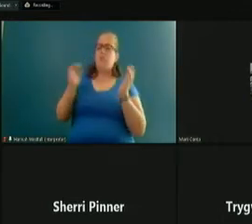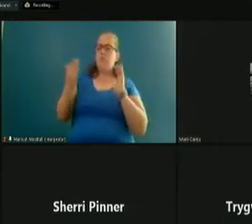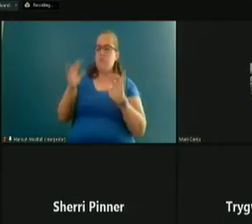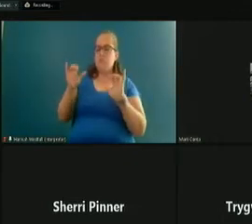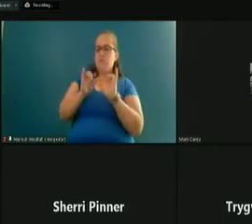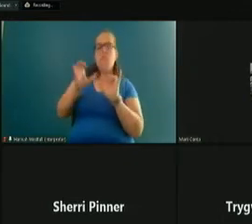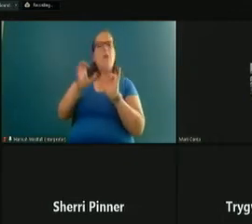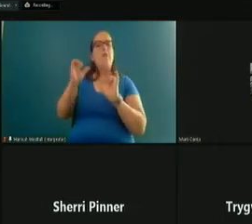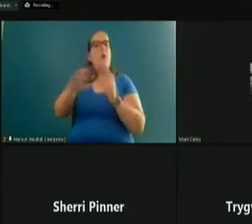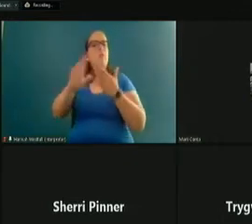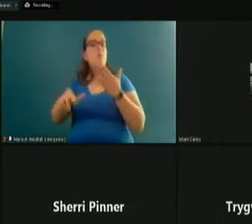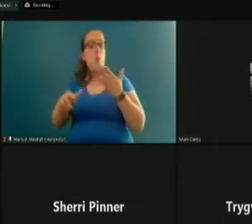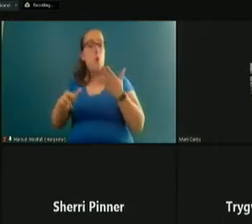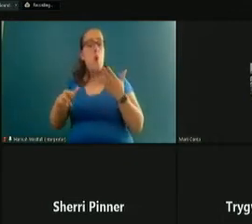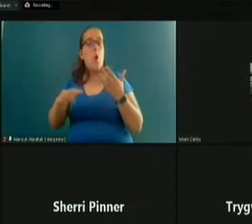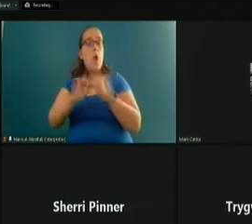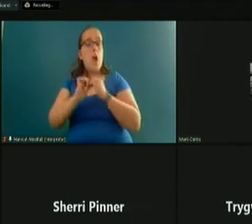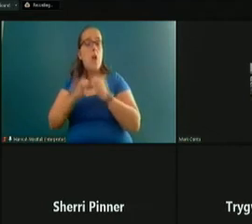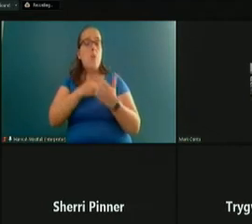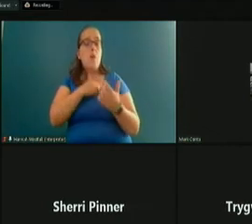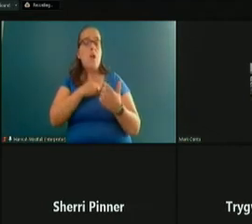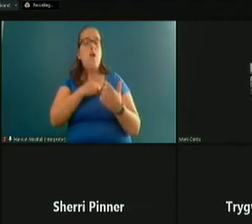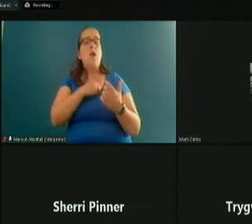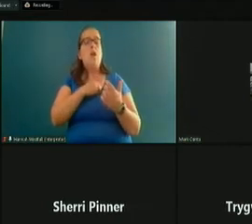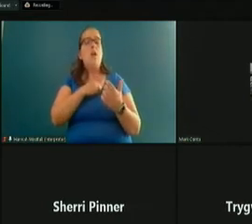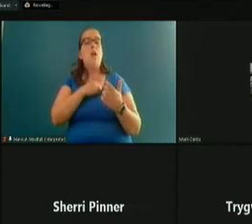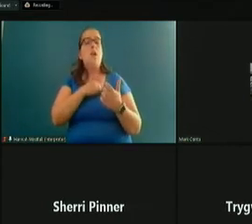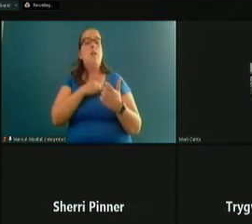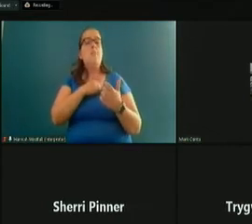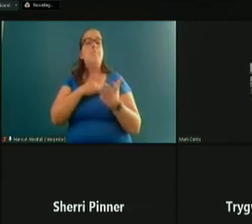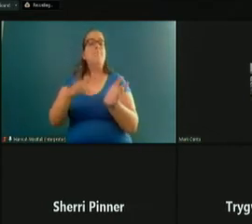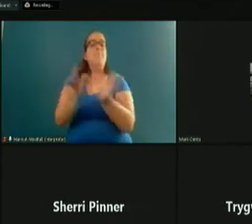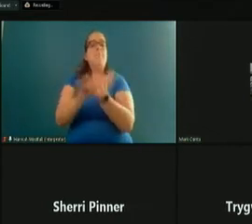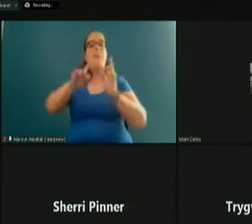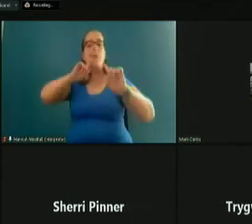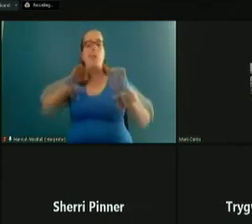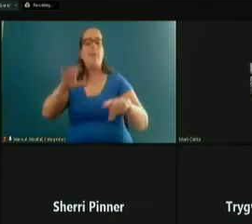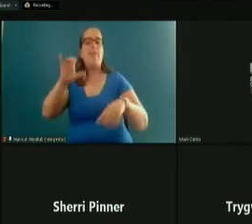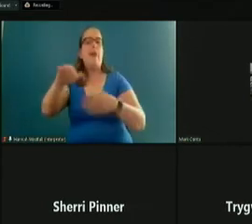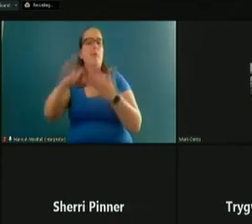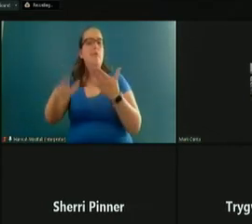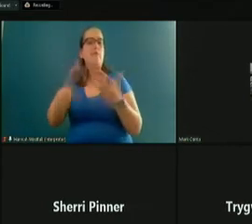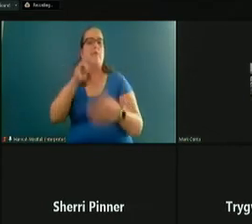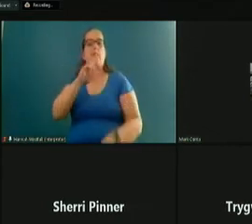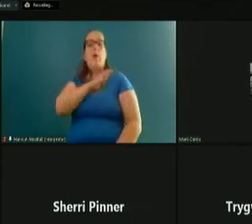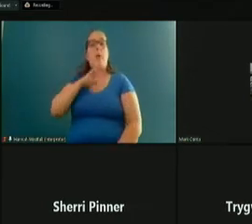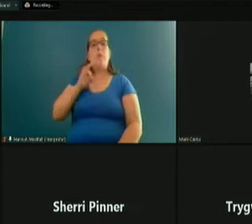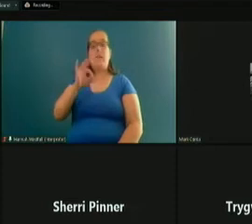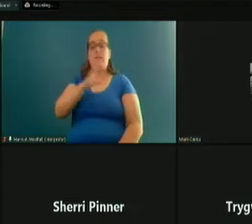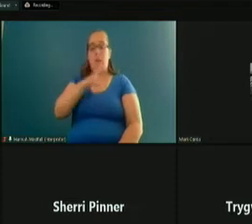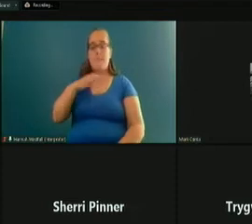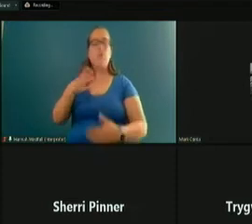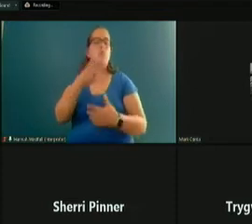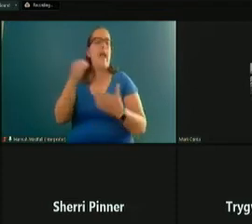And not only do we measure those results, but we also publicize and report those results to the Board of Commissioners and to the community.